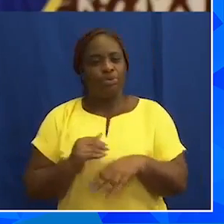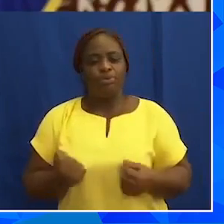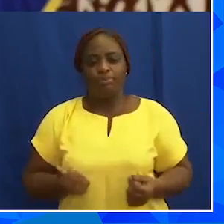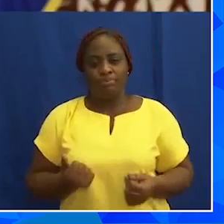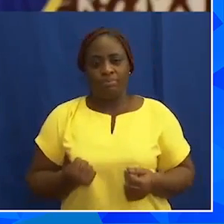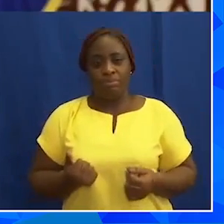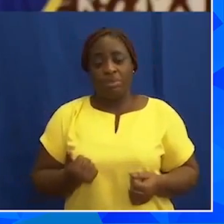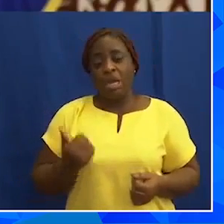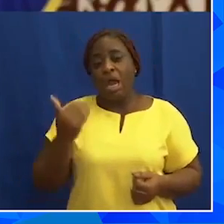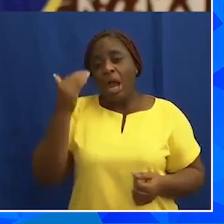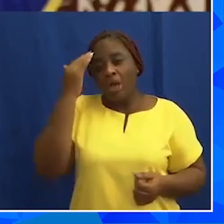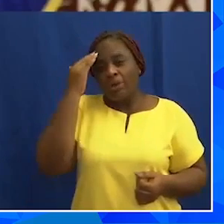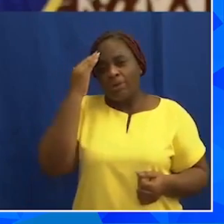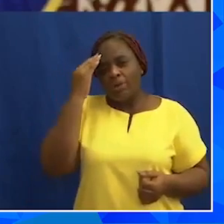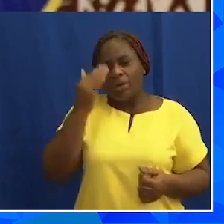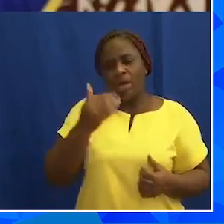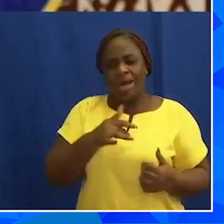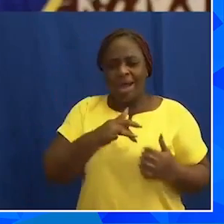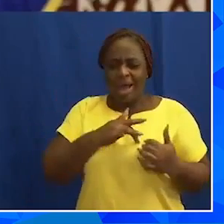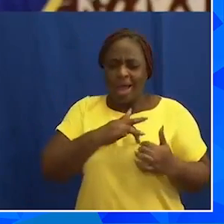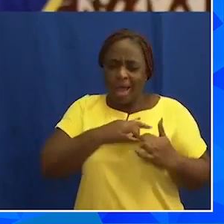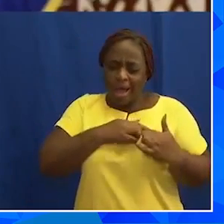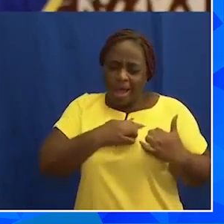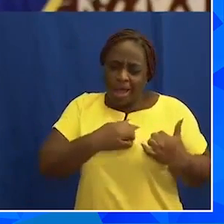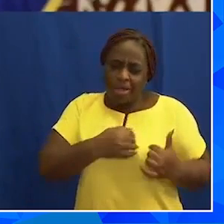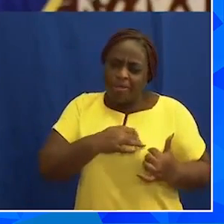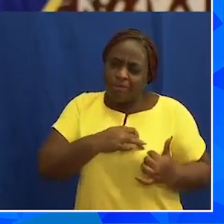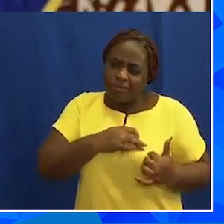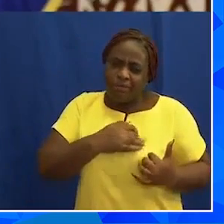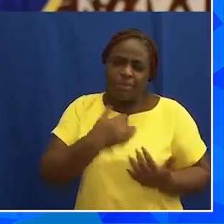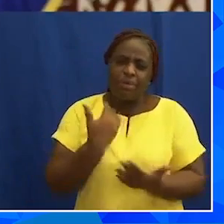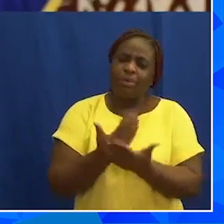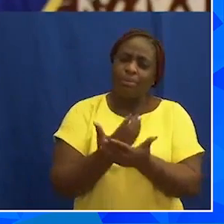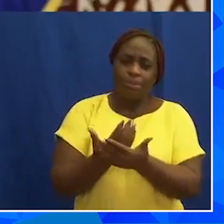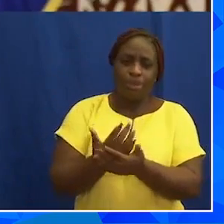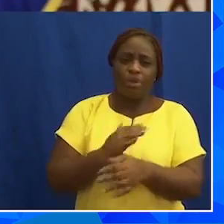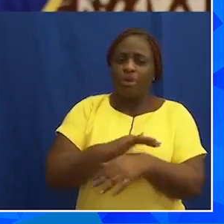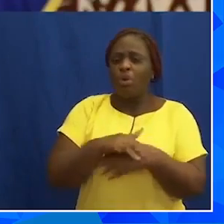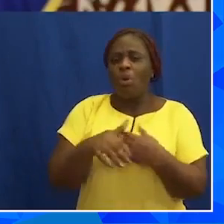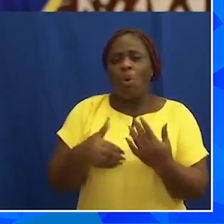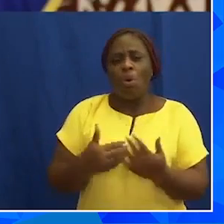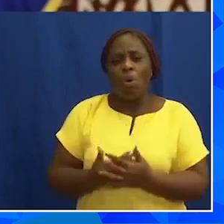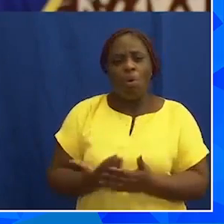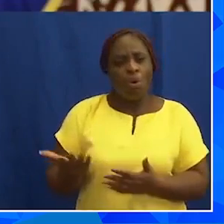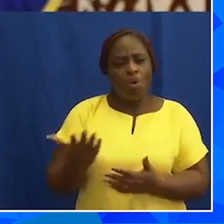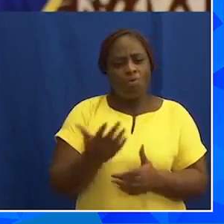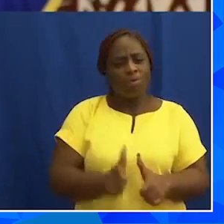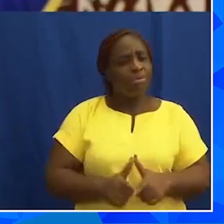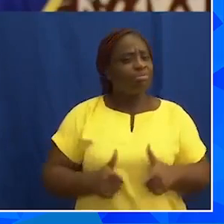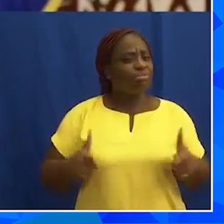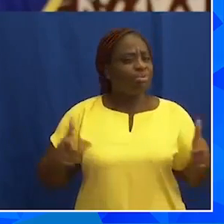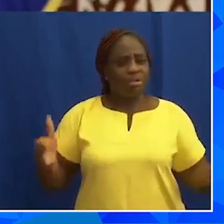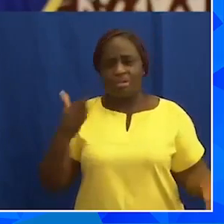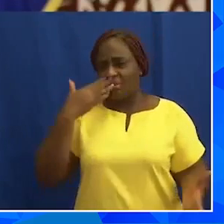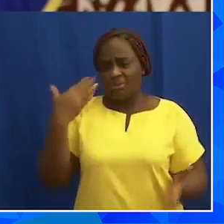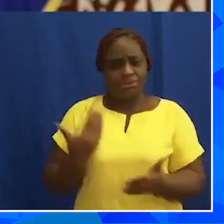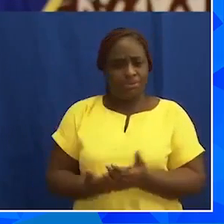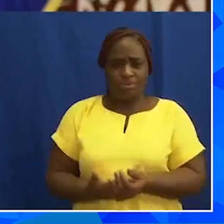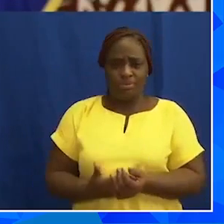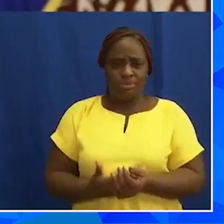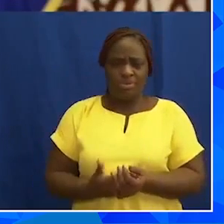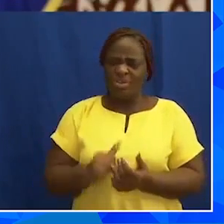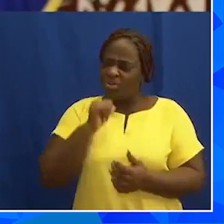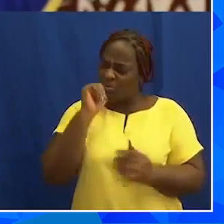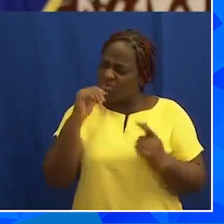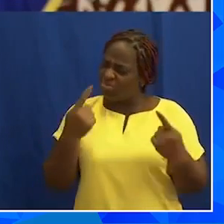I do make a heartfelt appeal that we all keep an eye out for the greater good and not